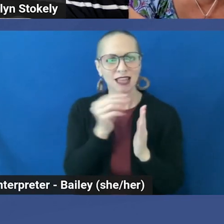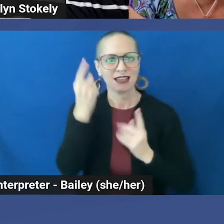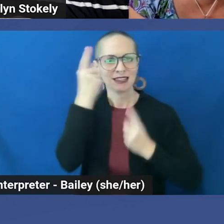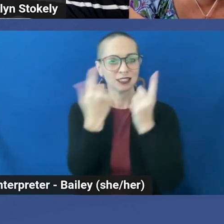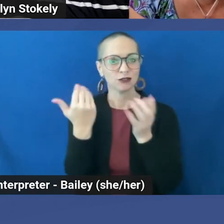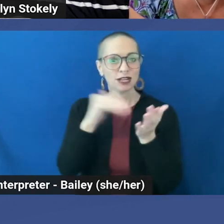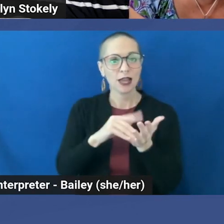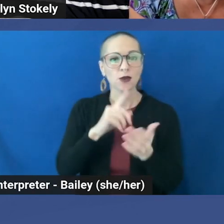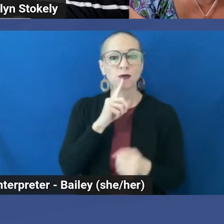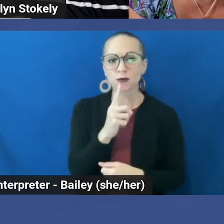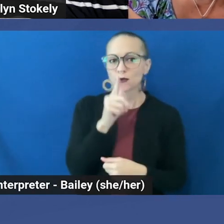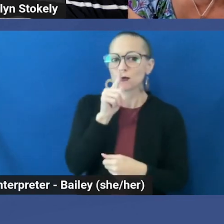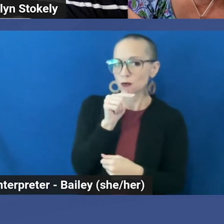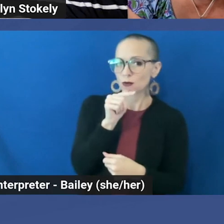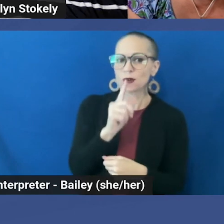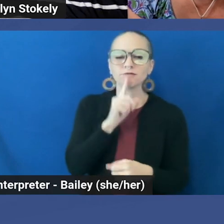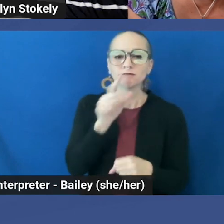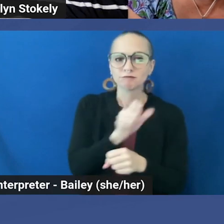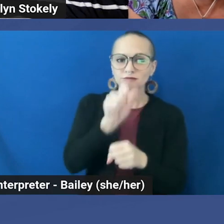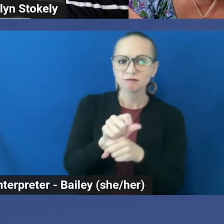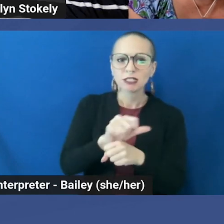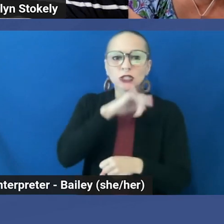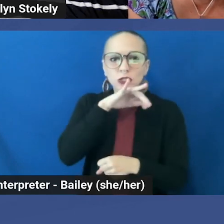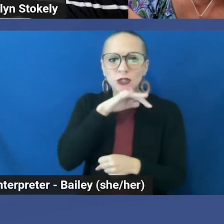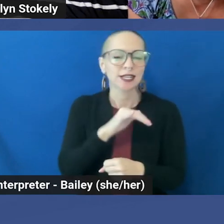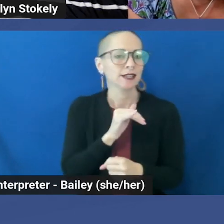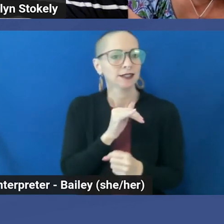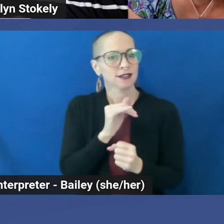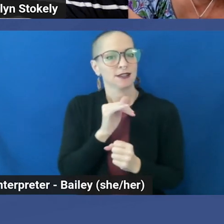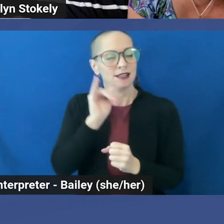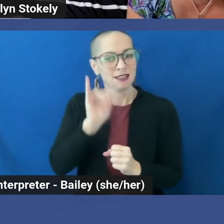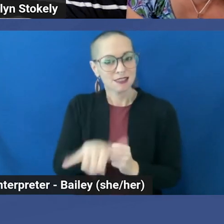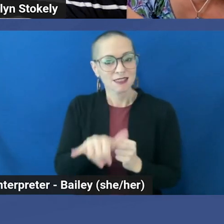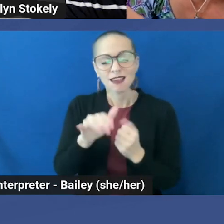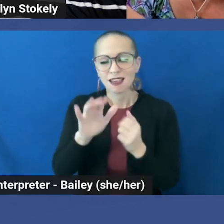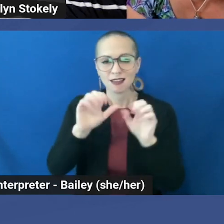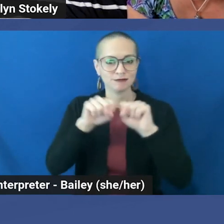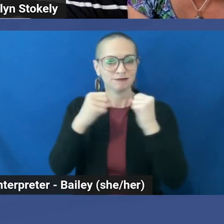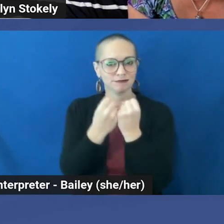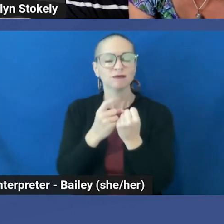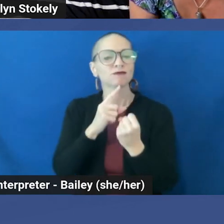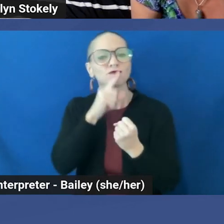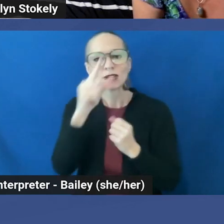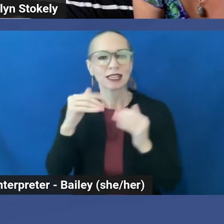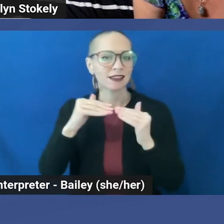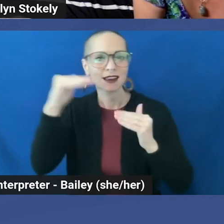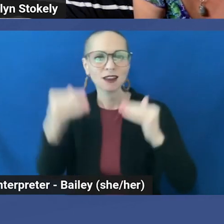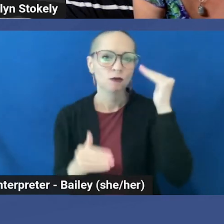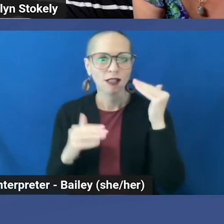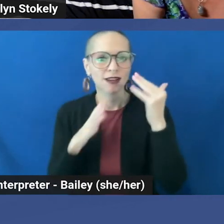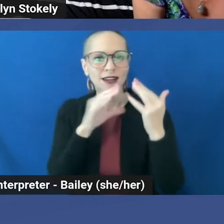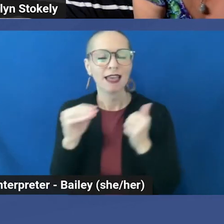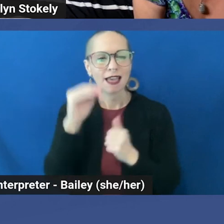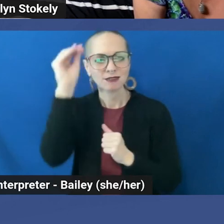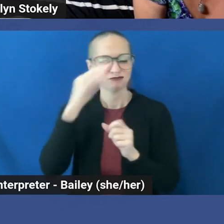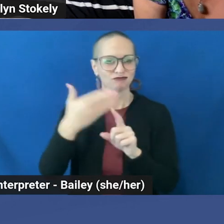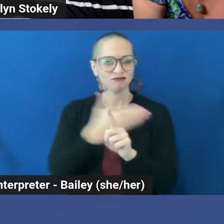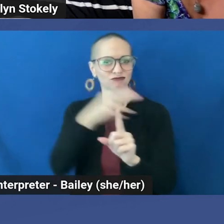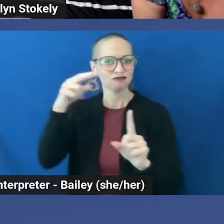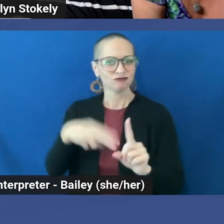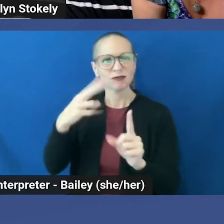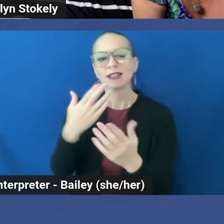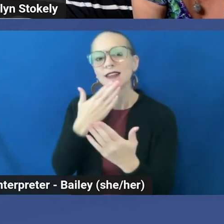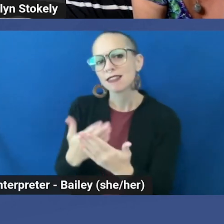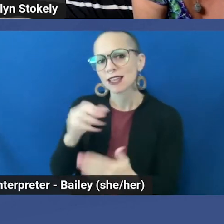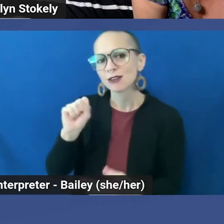is truly dirty in a system rife with inequality and prejudice. Thank you to Spokes Hub